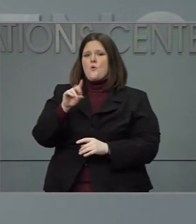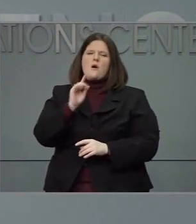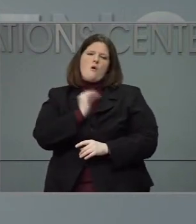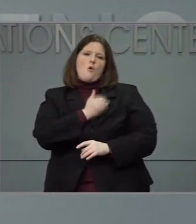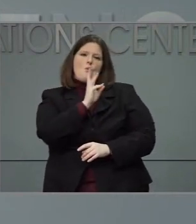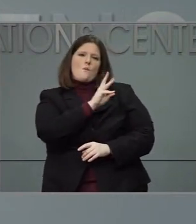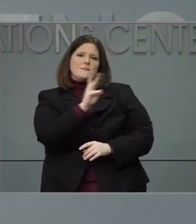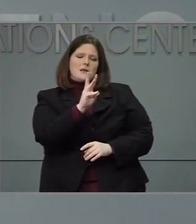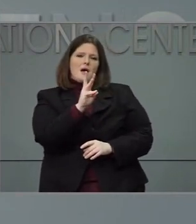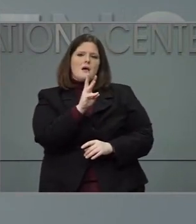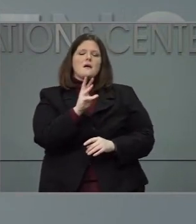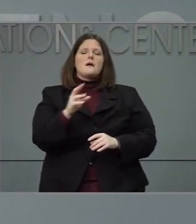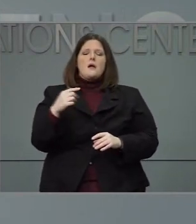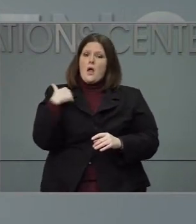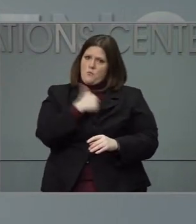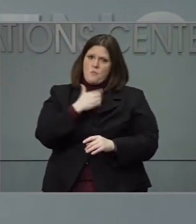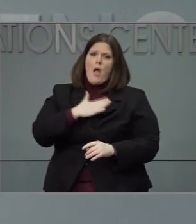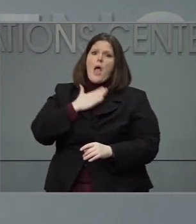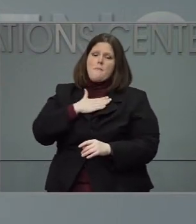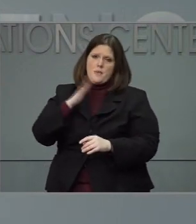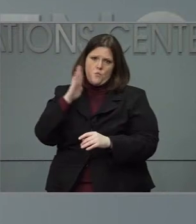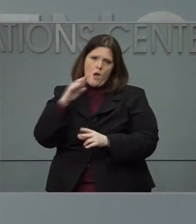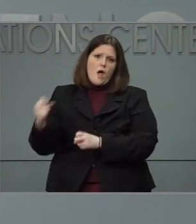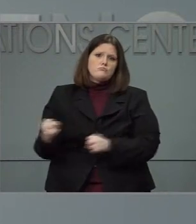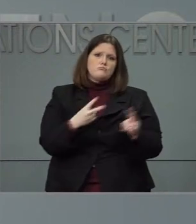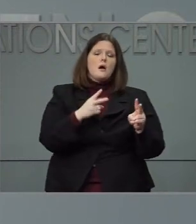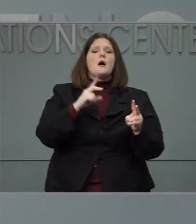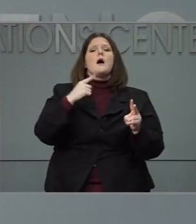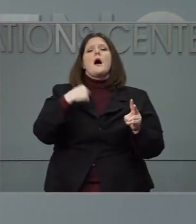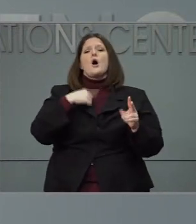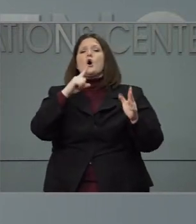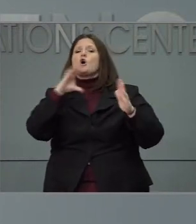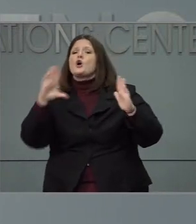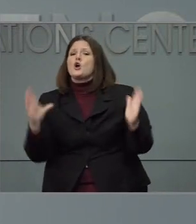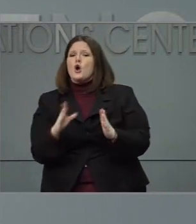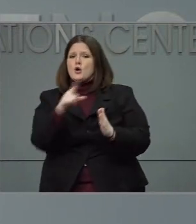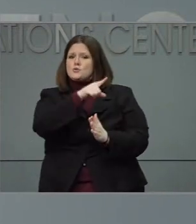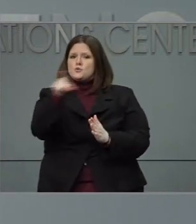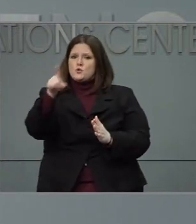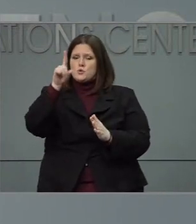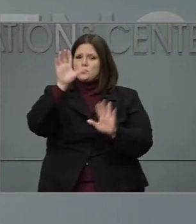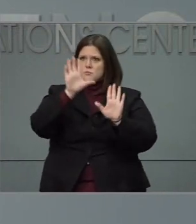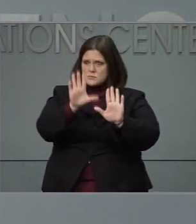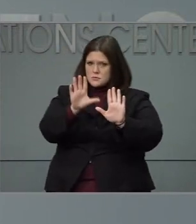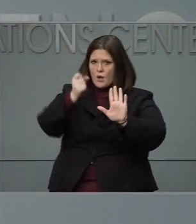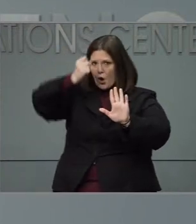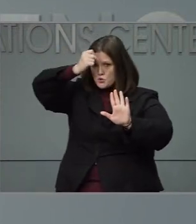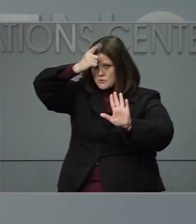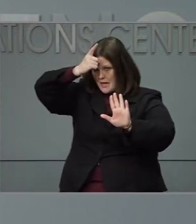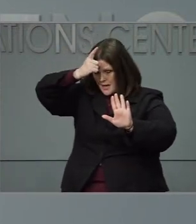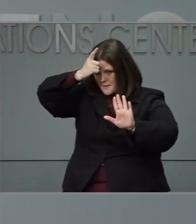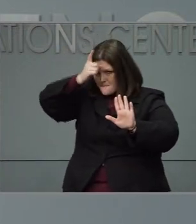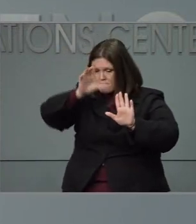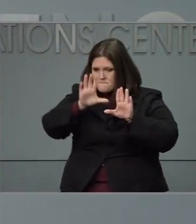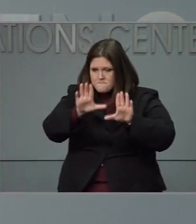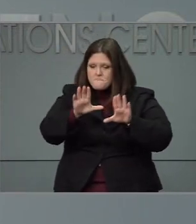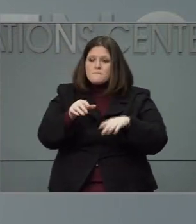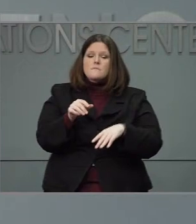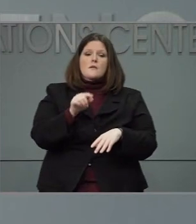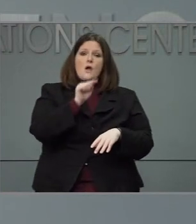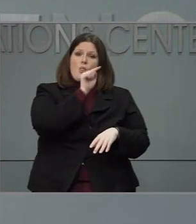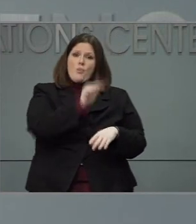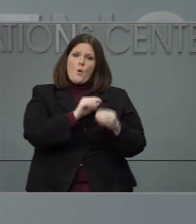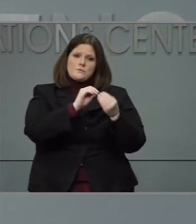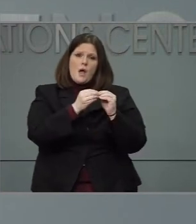allocations week over week? And we'd be happy to share that. But what I would encourage folks to understand is that, you know, that these these aren't